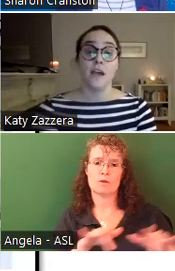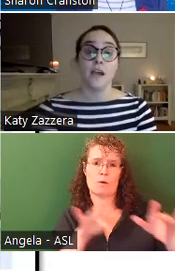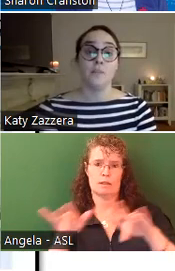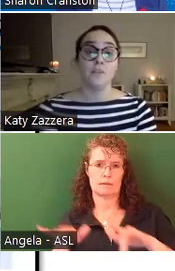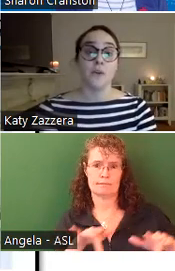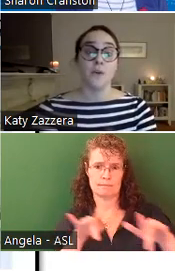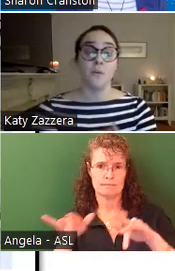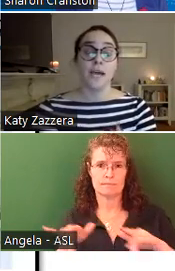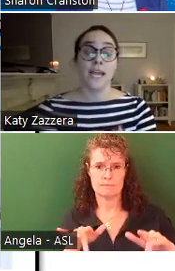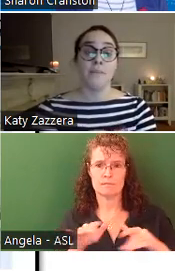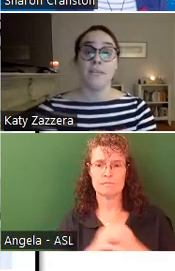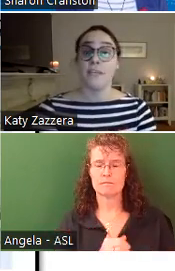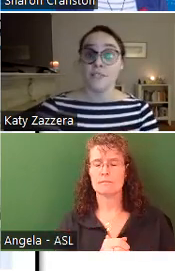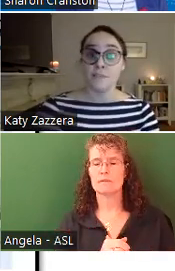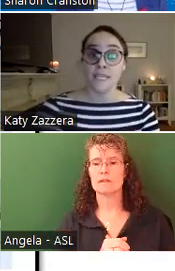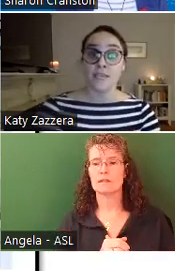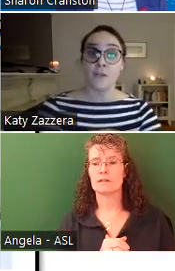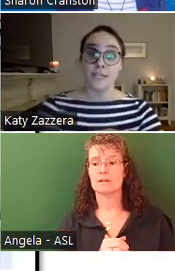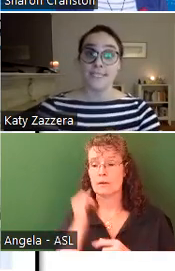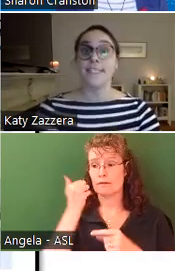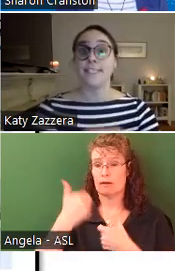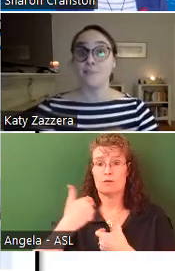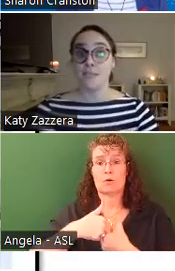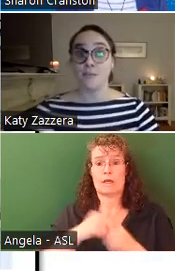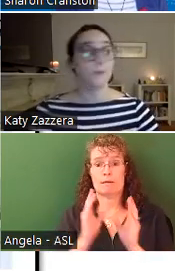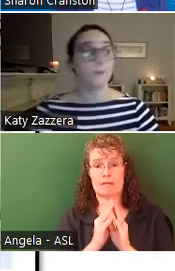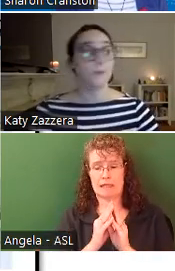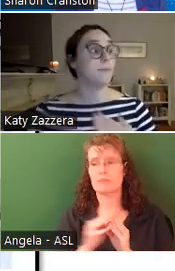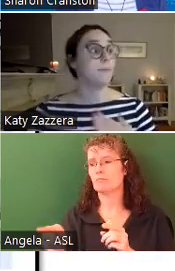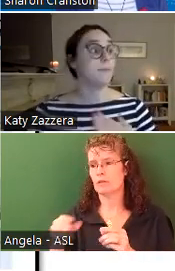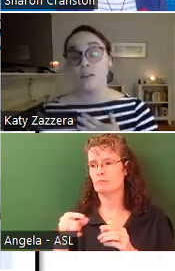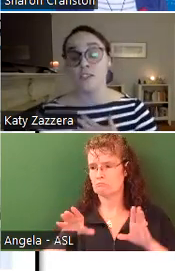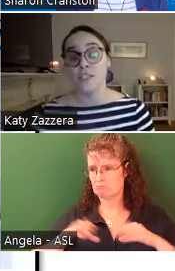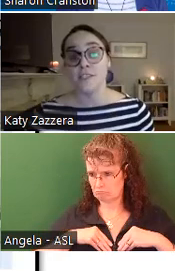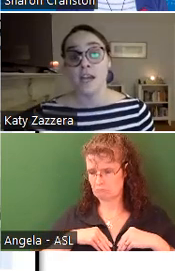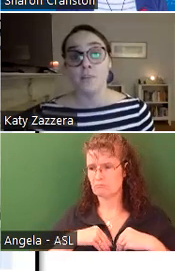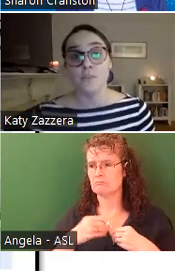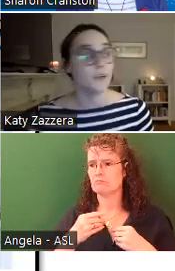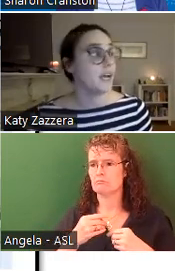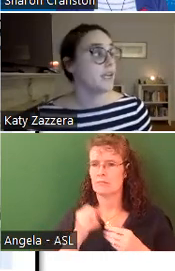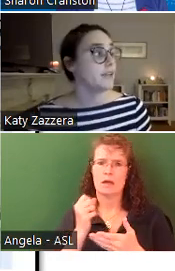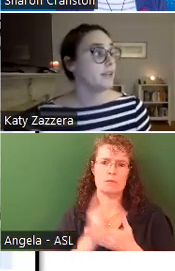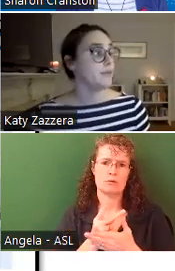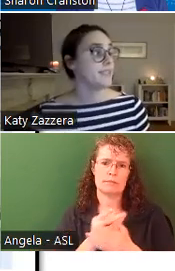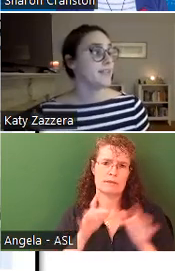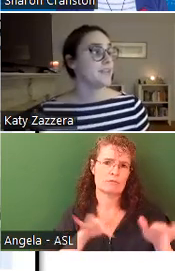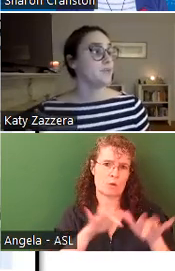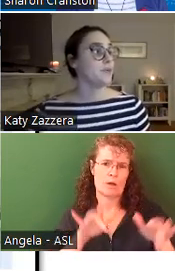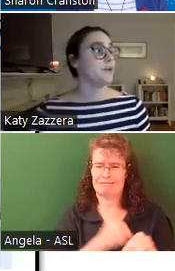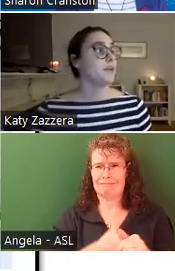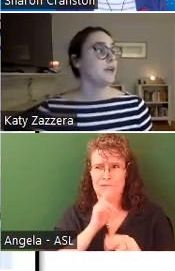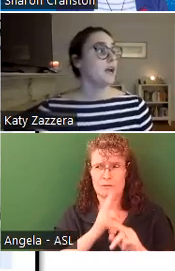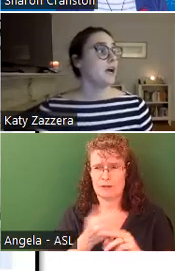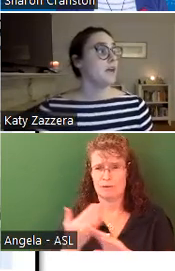So by being on this meeting, you are consenting to being recorded. My apologies for not raising that